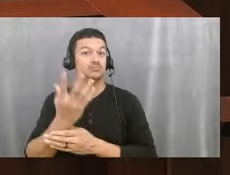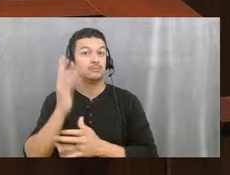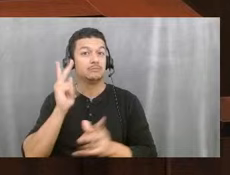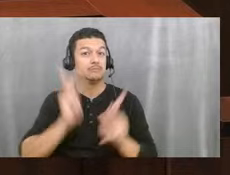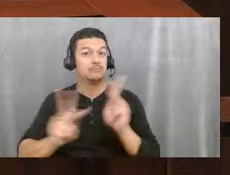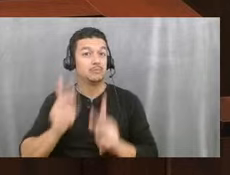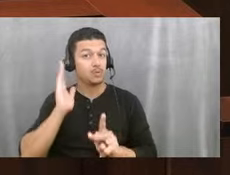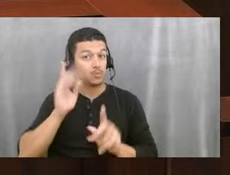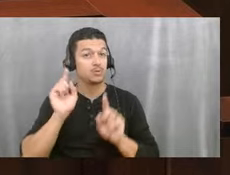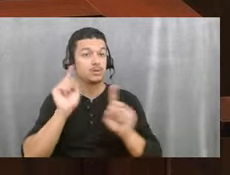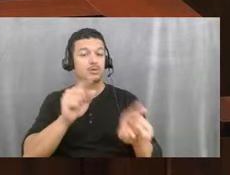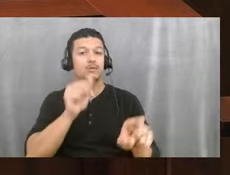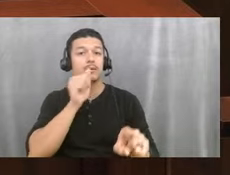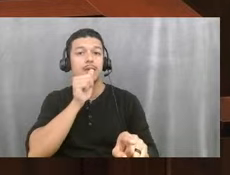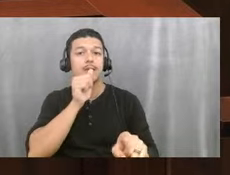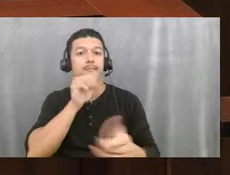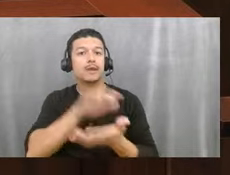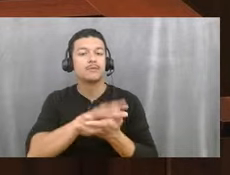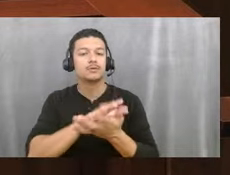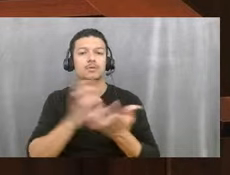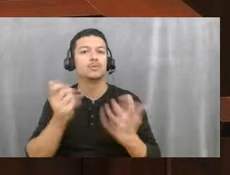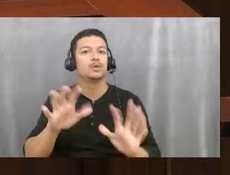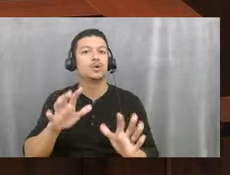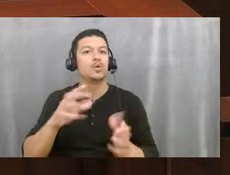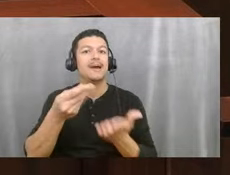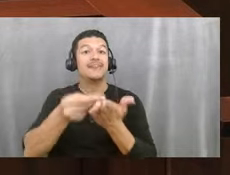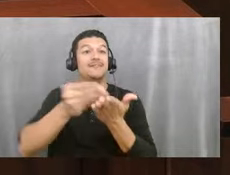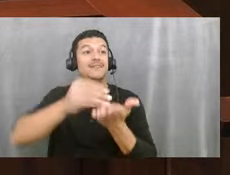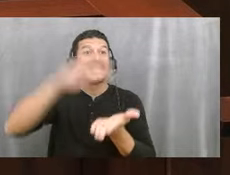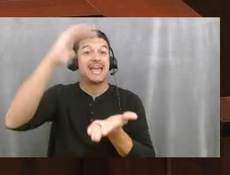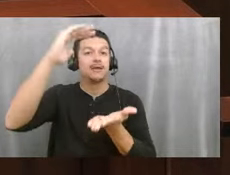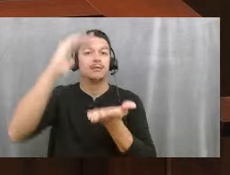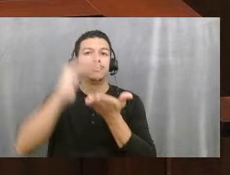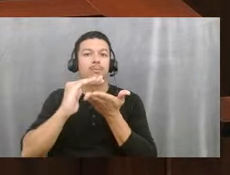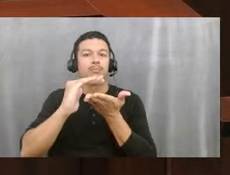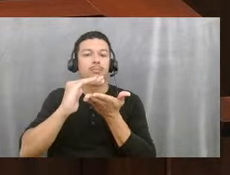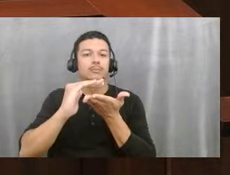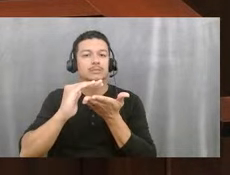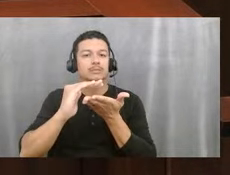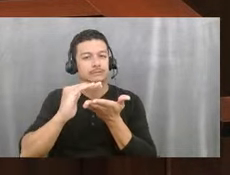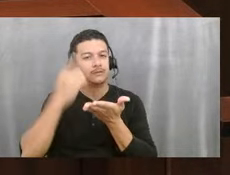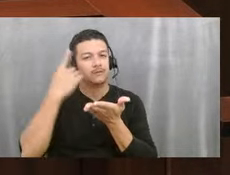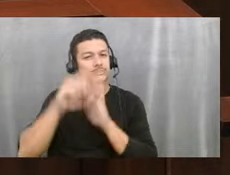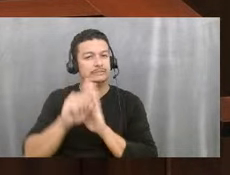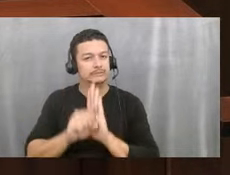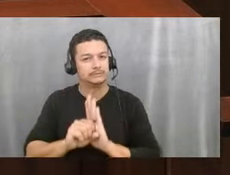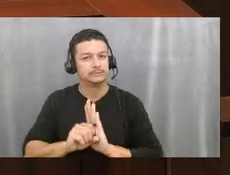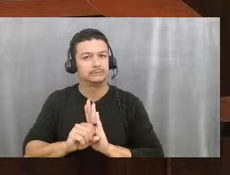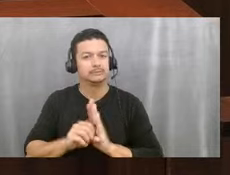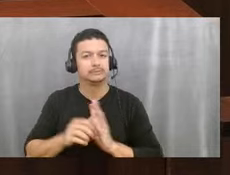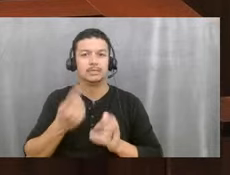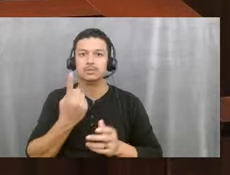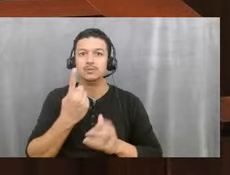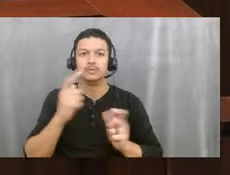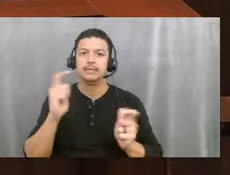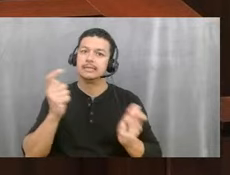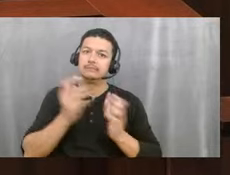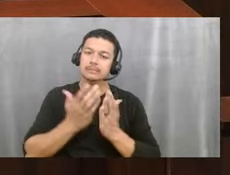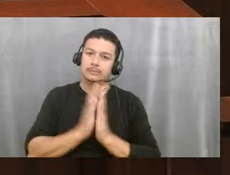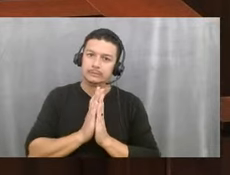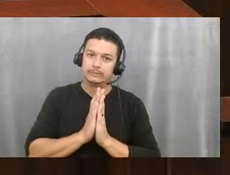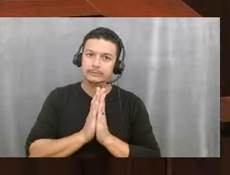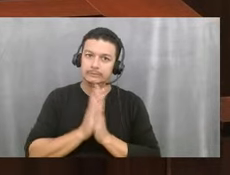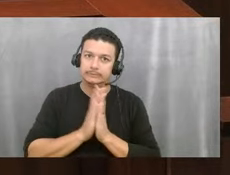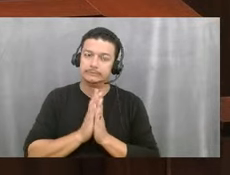funding that we as a state, as a state entity get. So that is one of the big requests that we have. So far, things have been